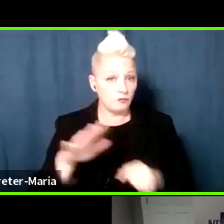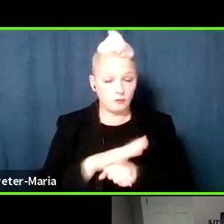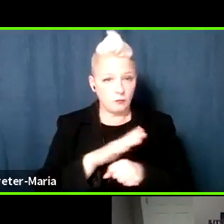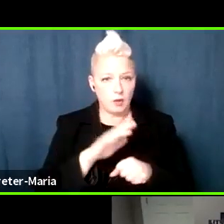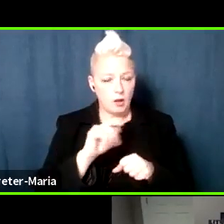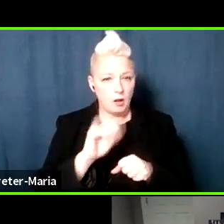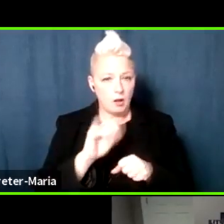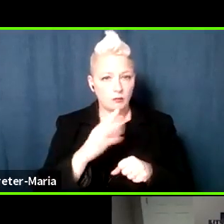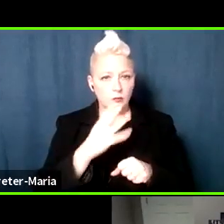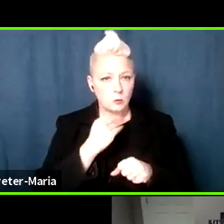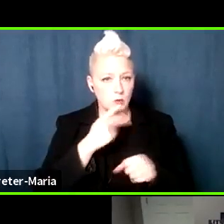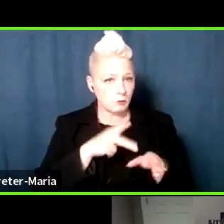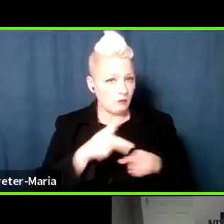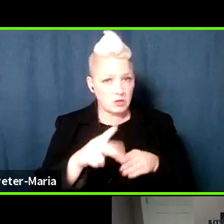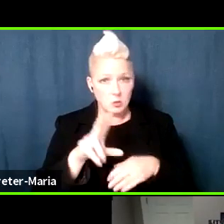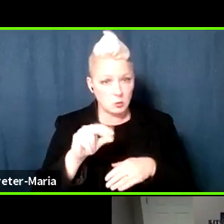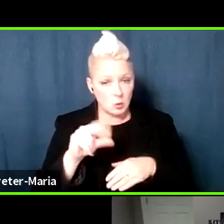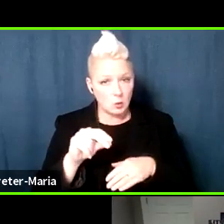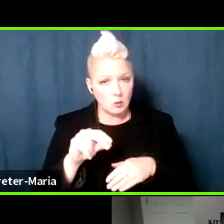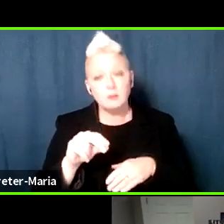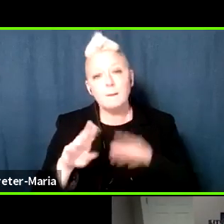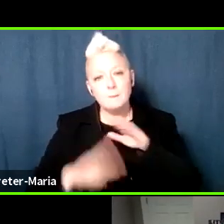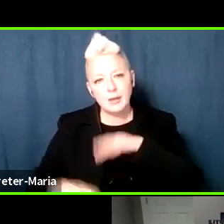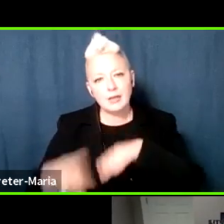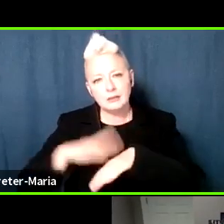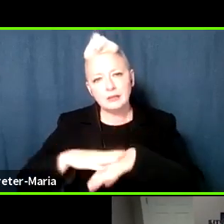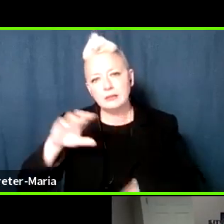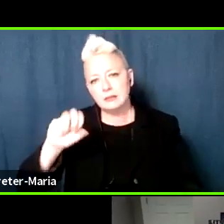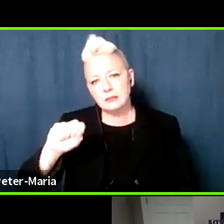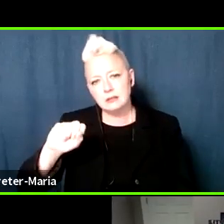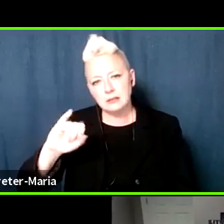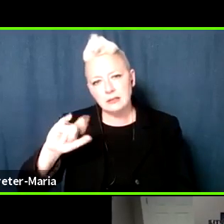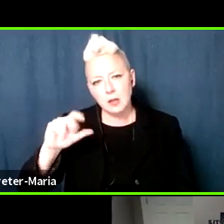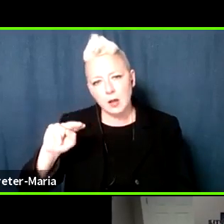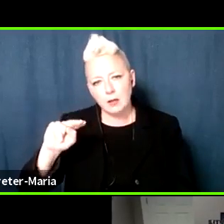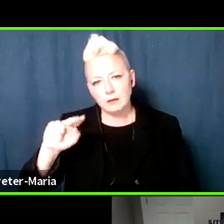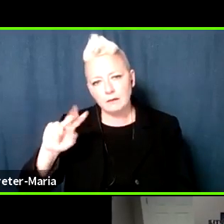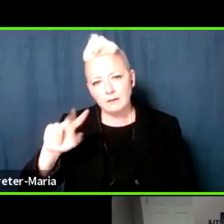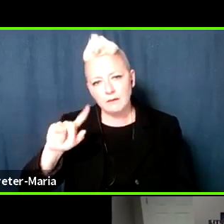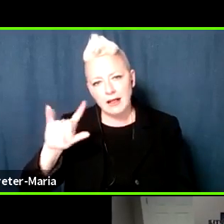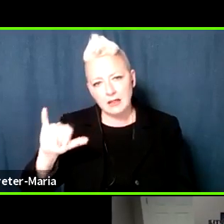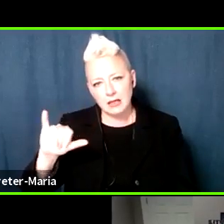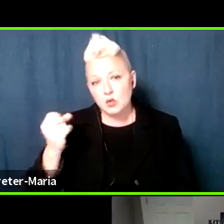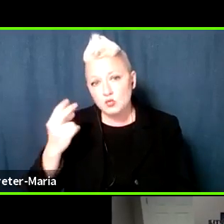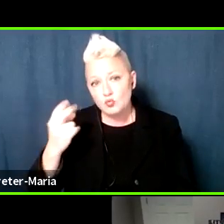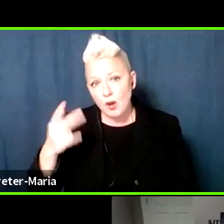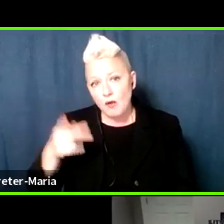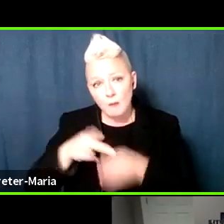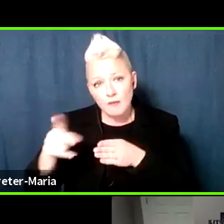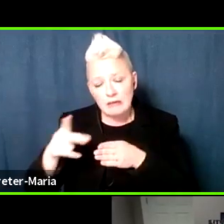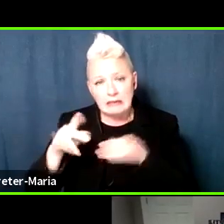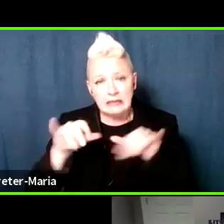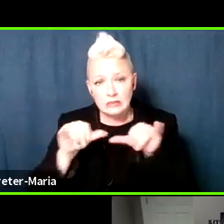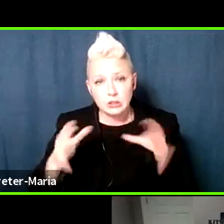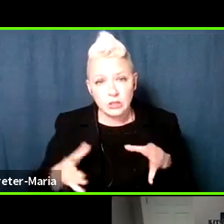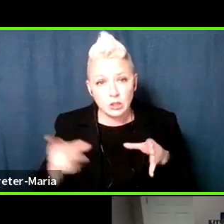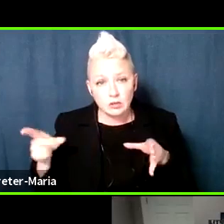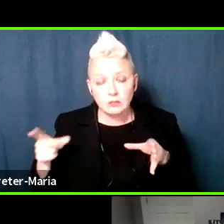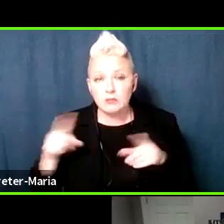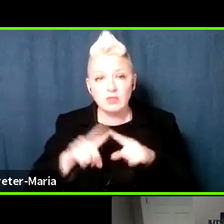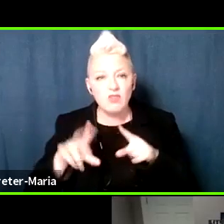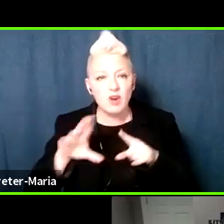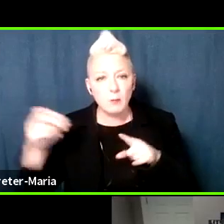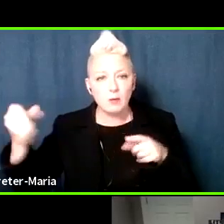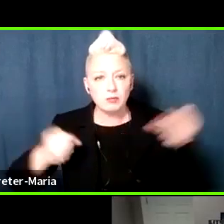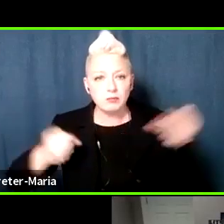These are, it's based in Silicon Valley. There are 12 professionals who are engineers. They've come from these companies, they've come